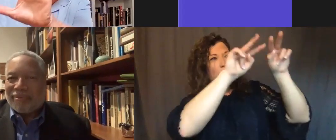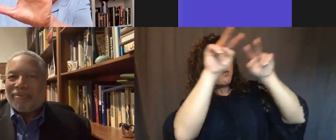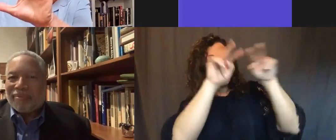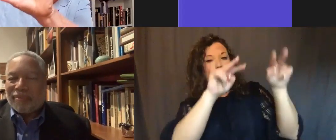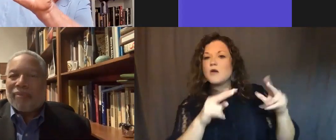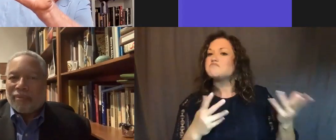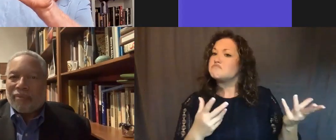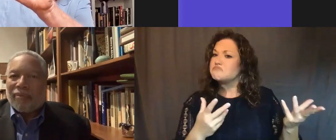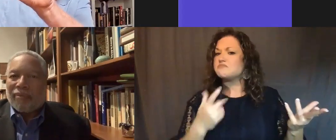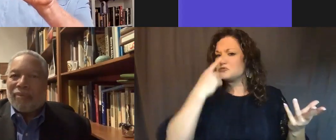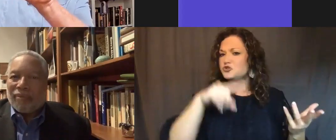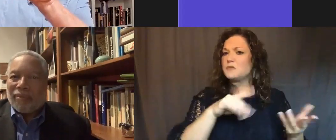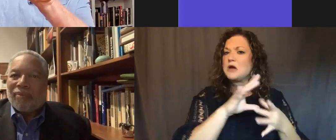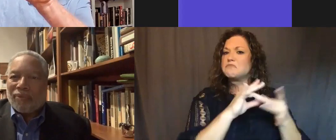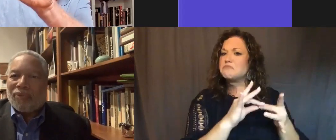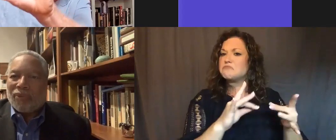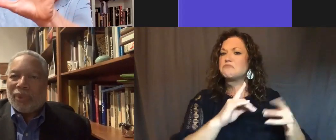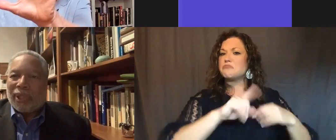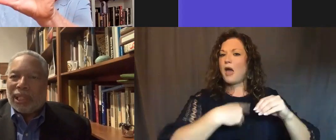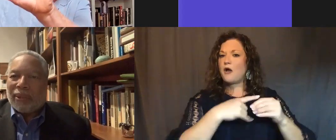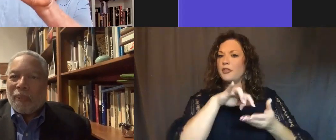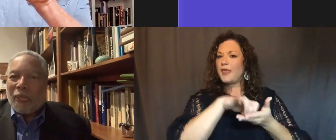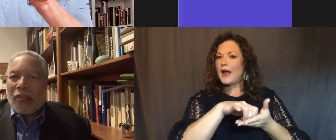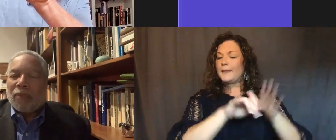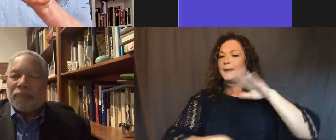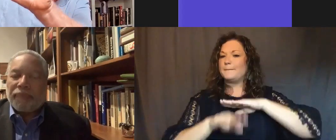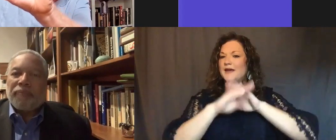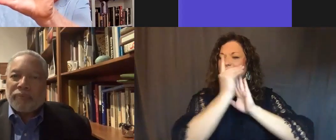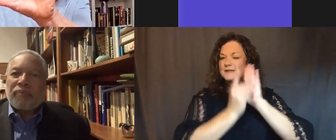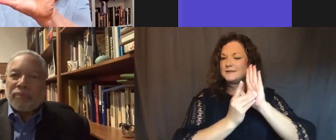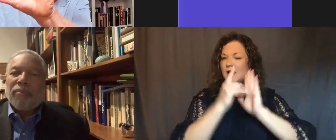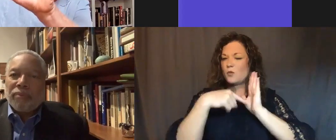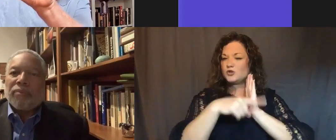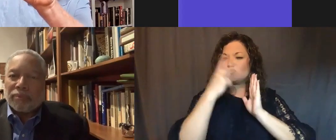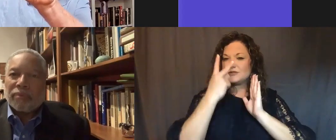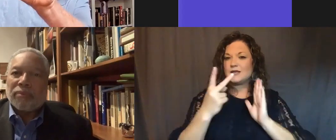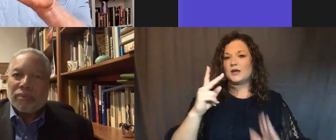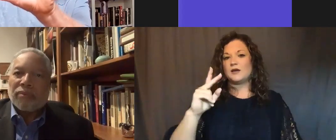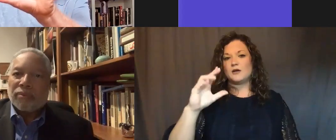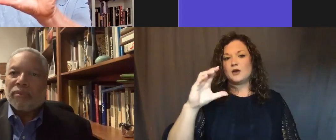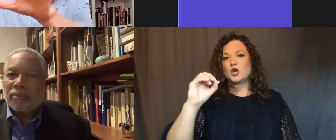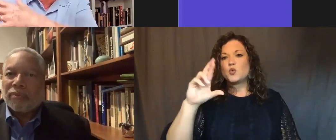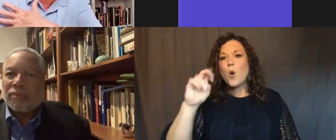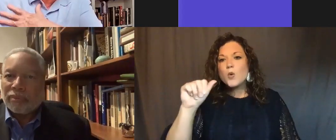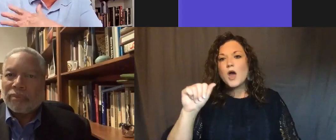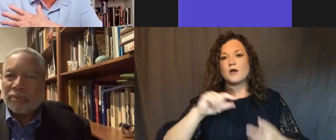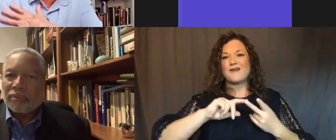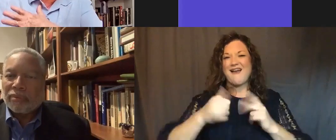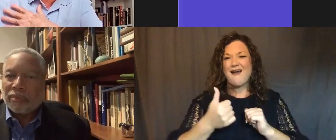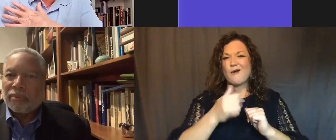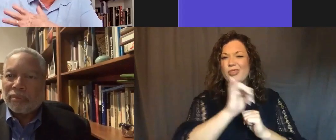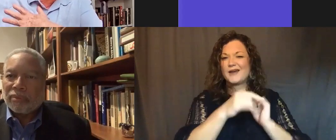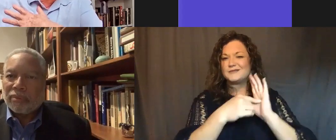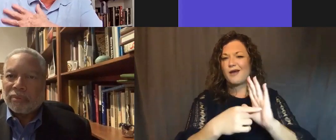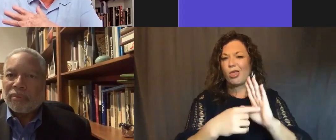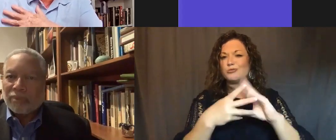you talk a little bit about just the basic design of what you see, the corona, and how it tells the story and the impression